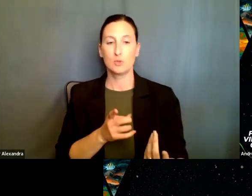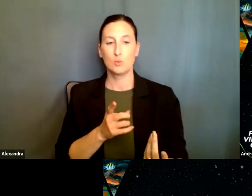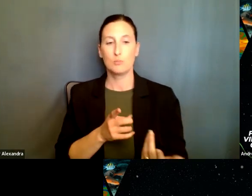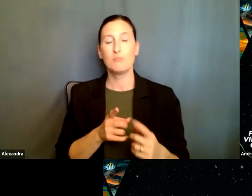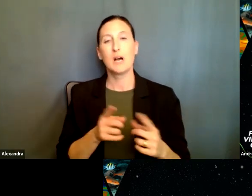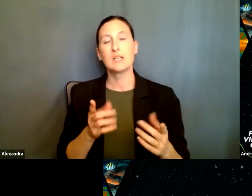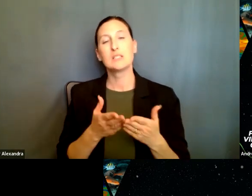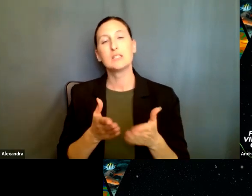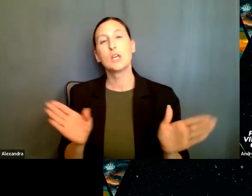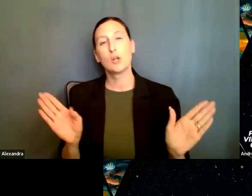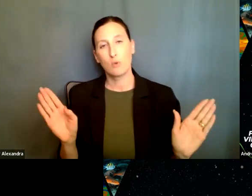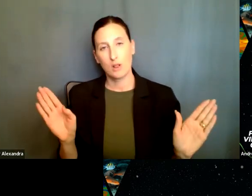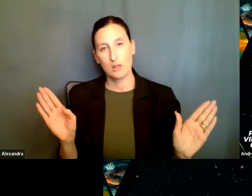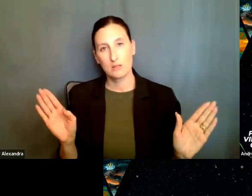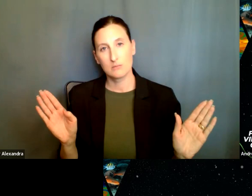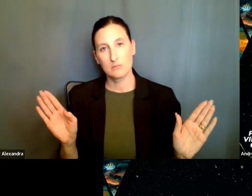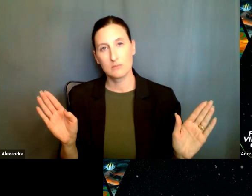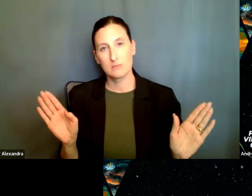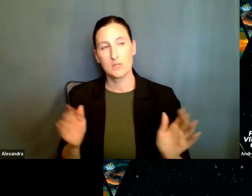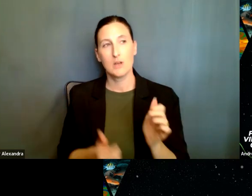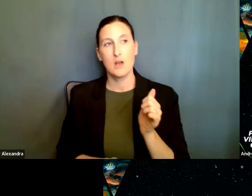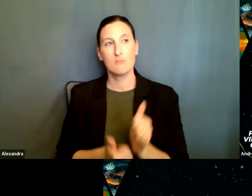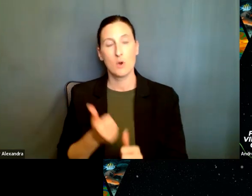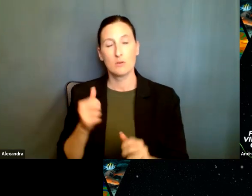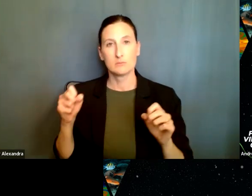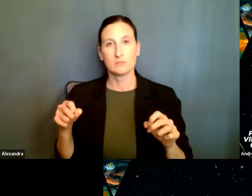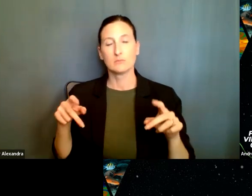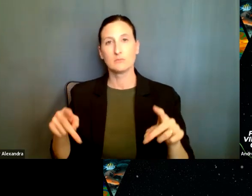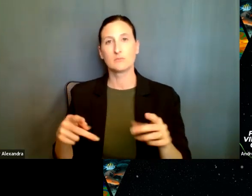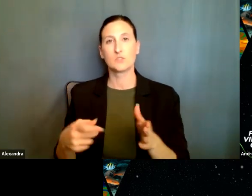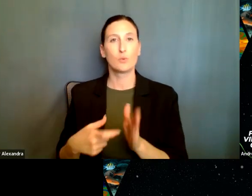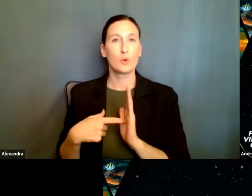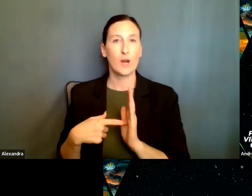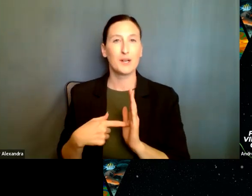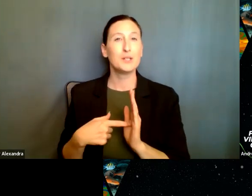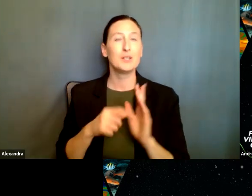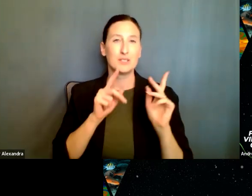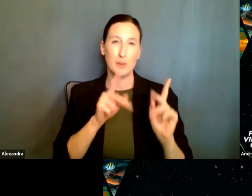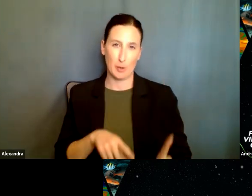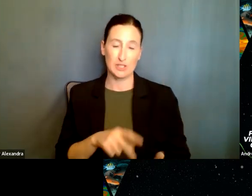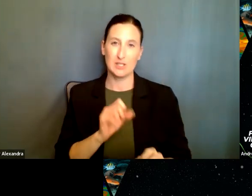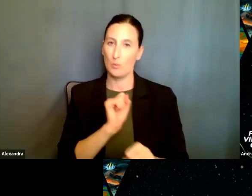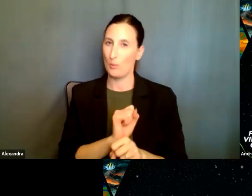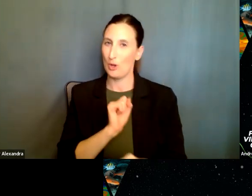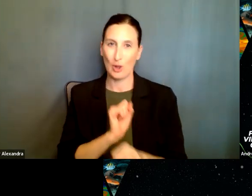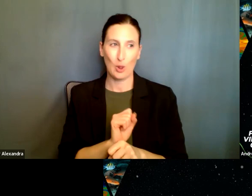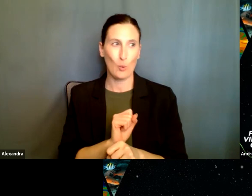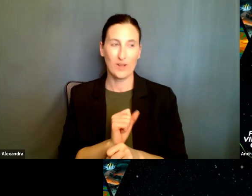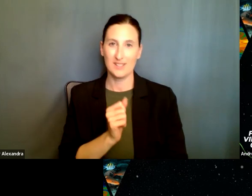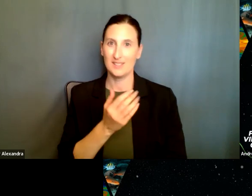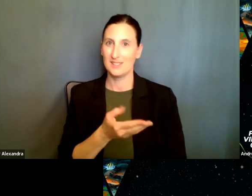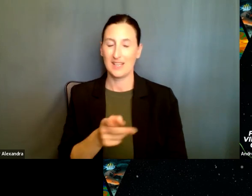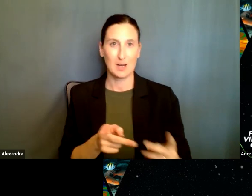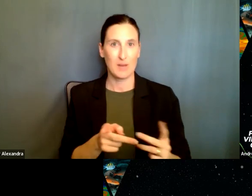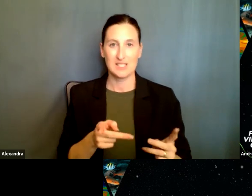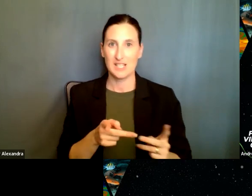general, um, um, most opportunities require only that the person is employed that, uh, in a, in a position